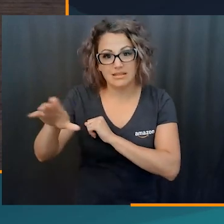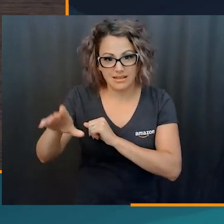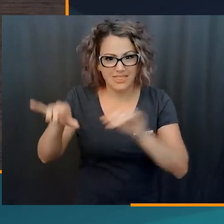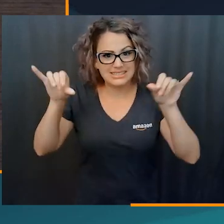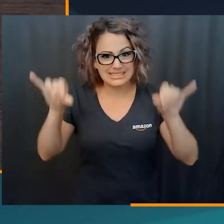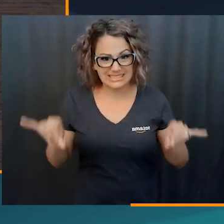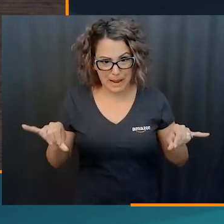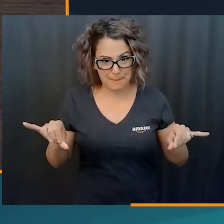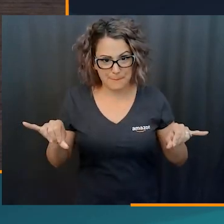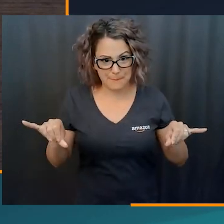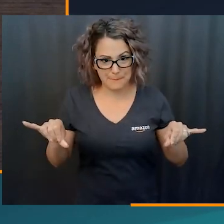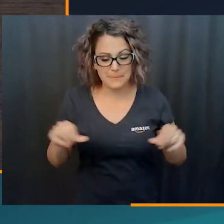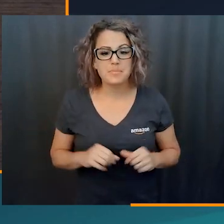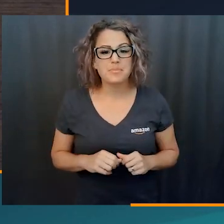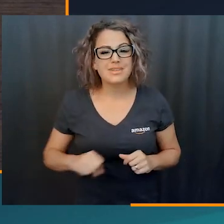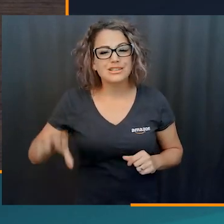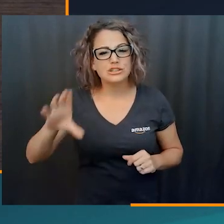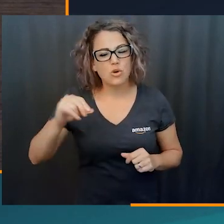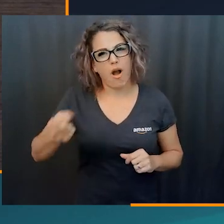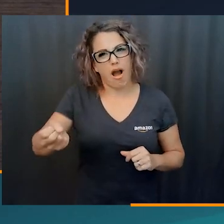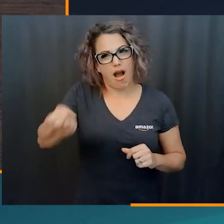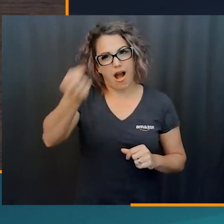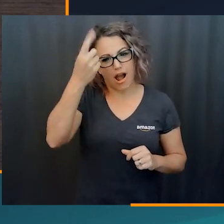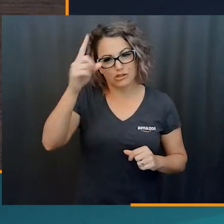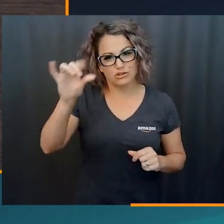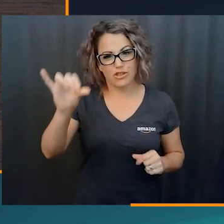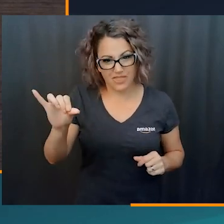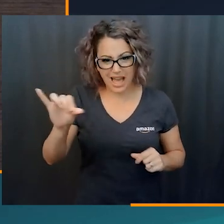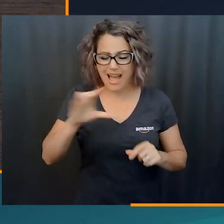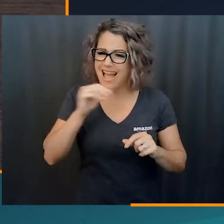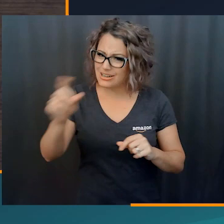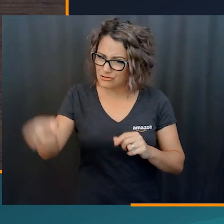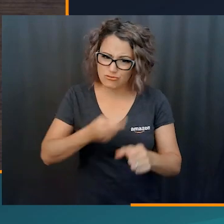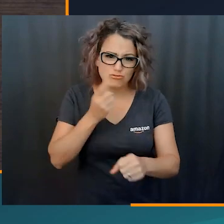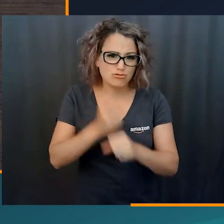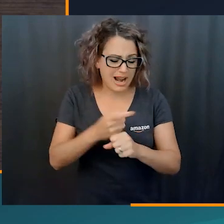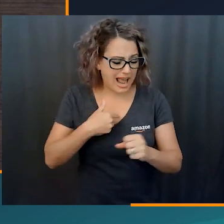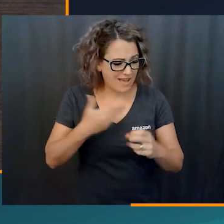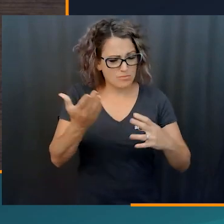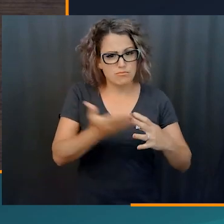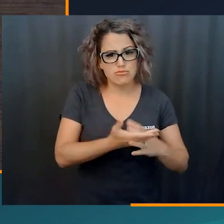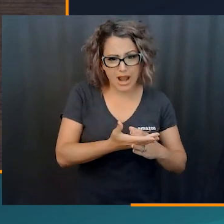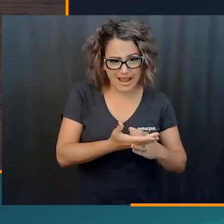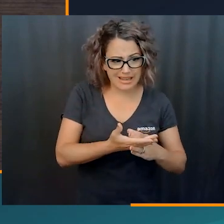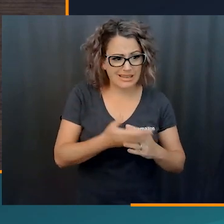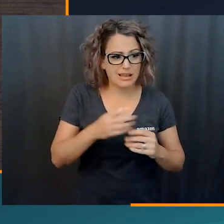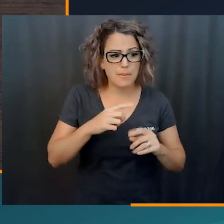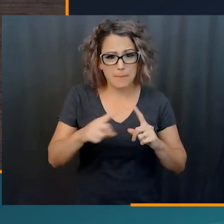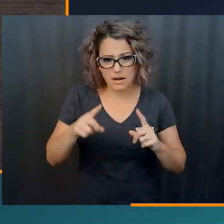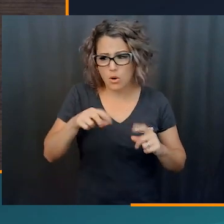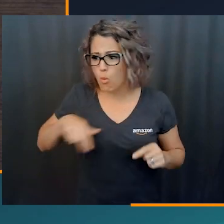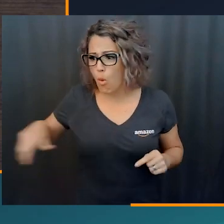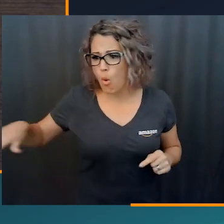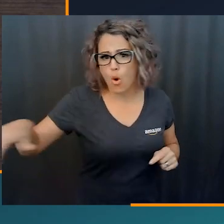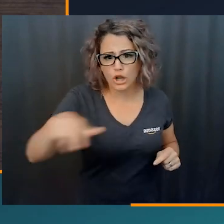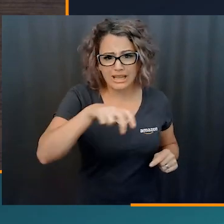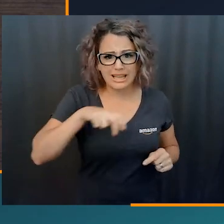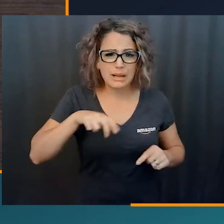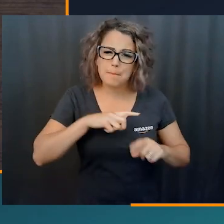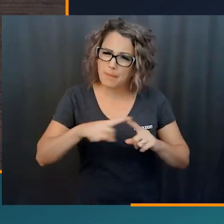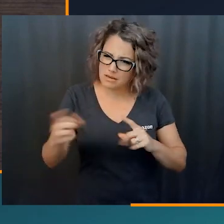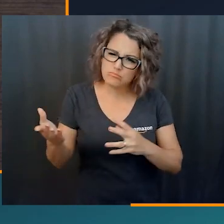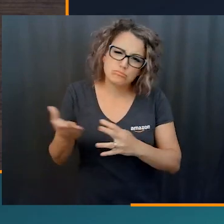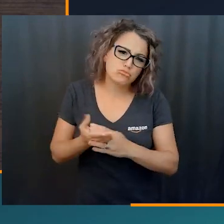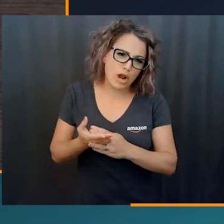on the website, it gets to them in the same way, right? So I understood that. So you know, the, the breaks, the,